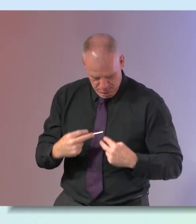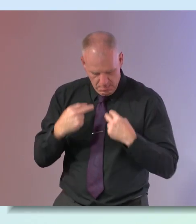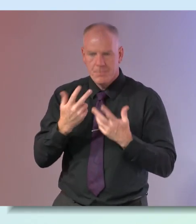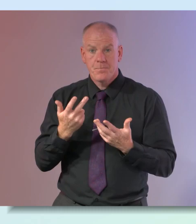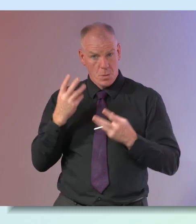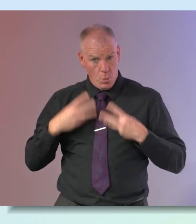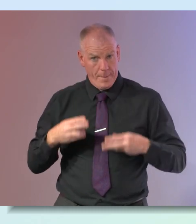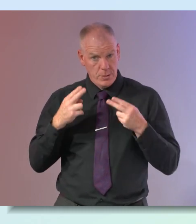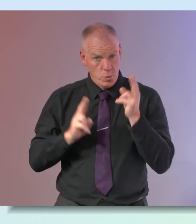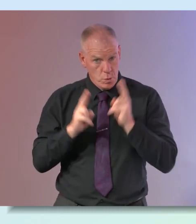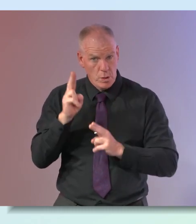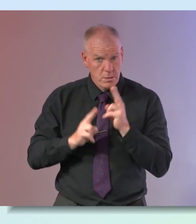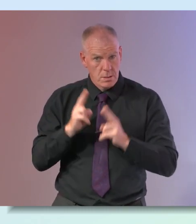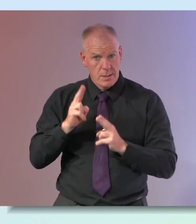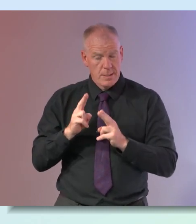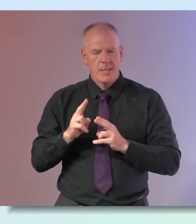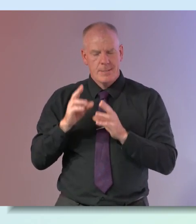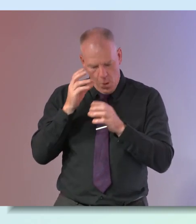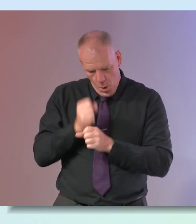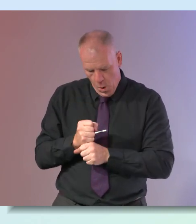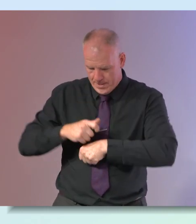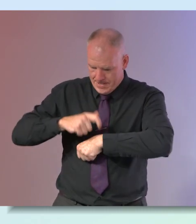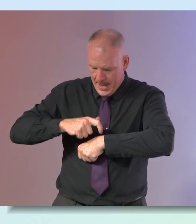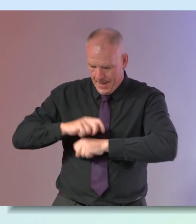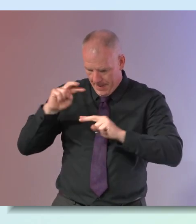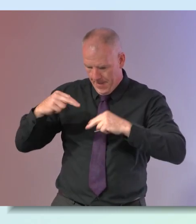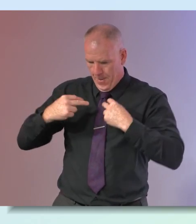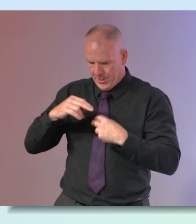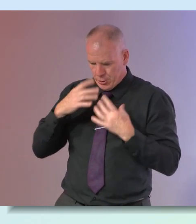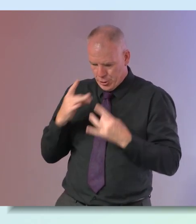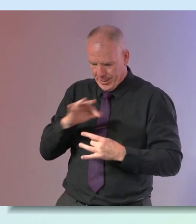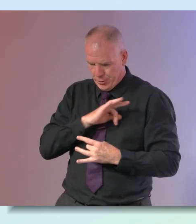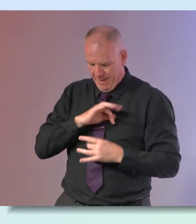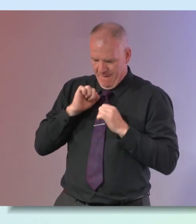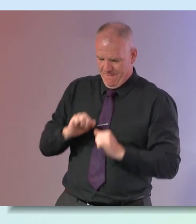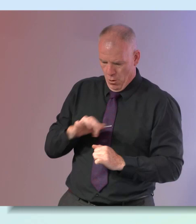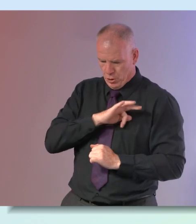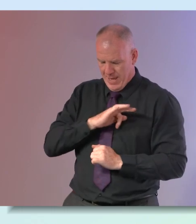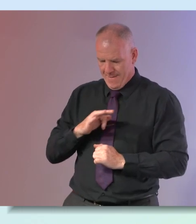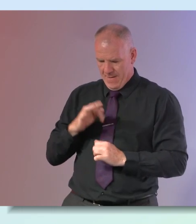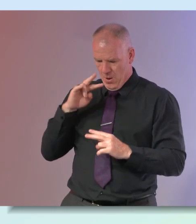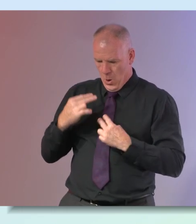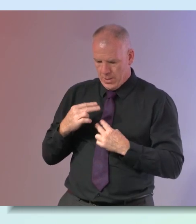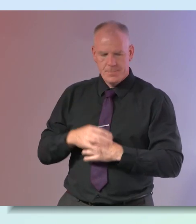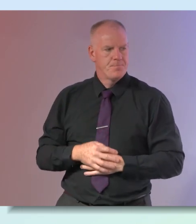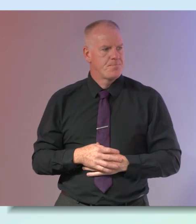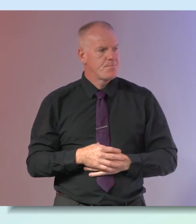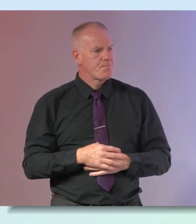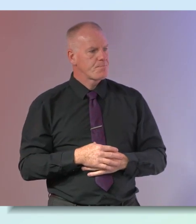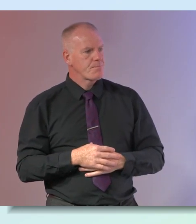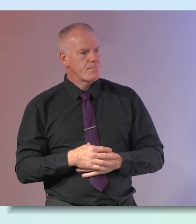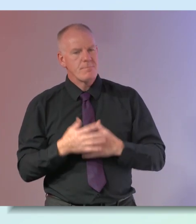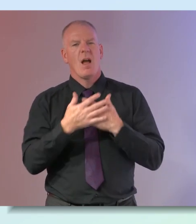think women need to actually put time aside to think for themselves almost force themselves into that i think many of us need to be